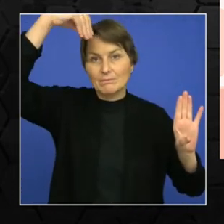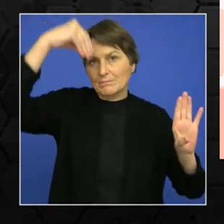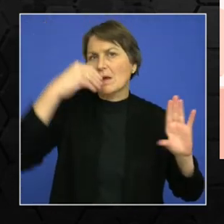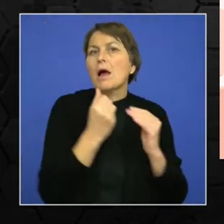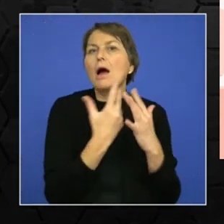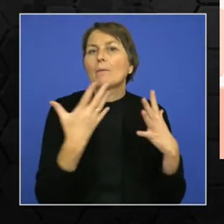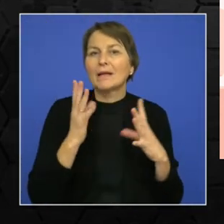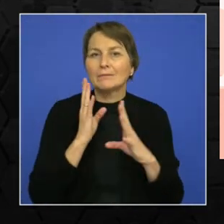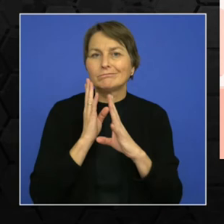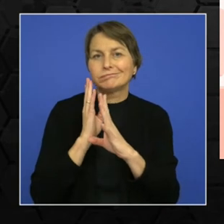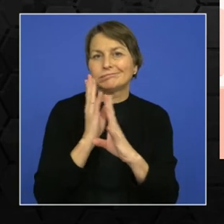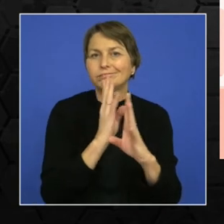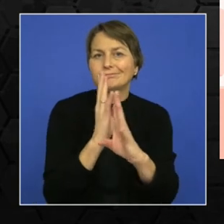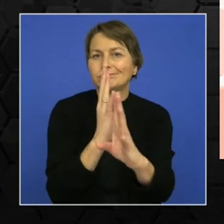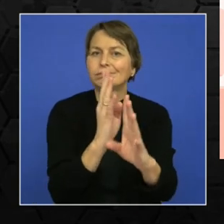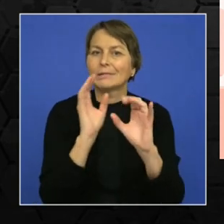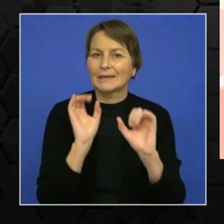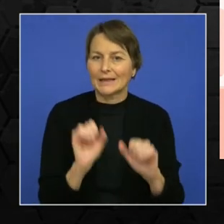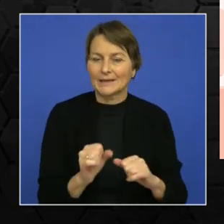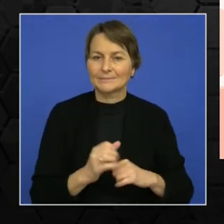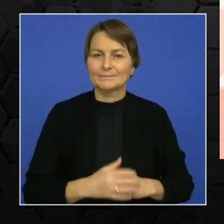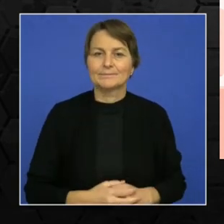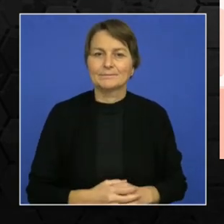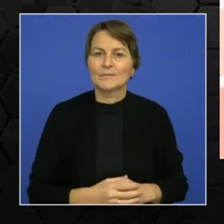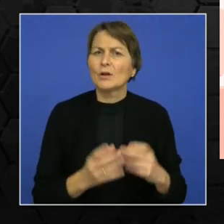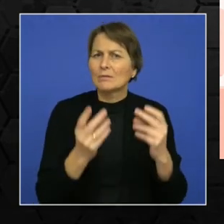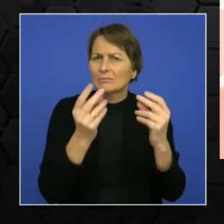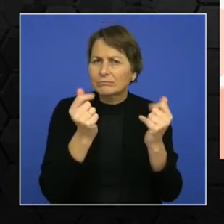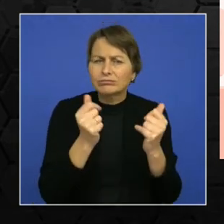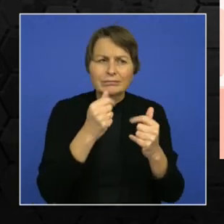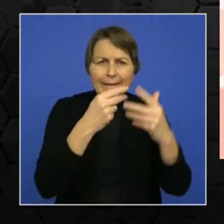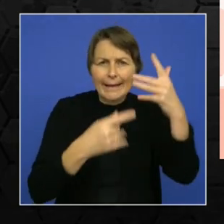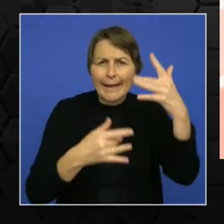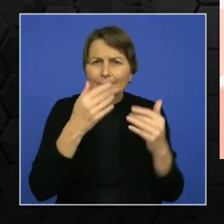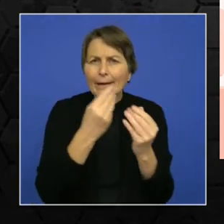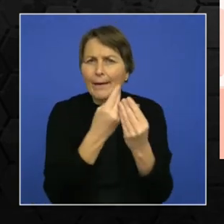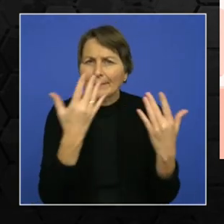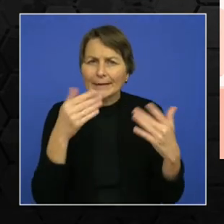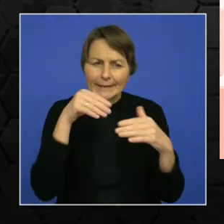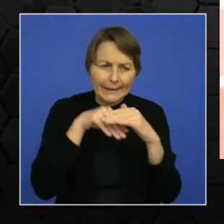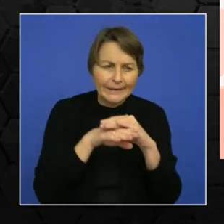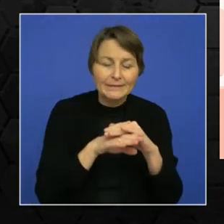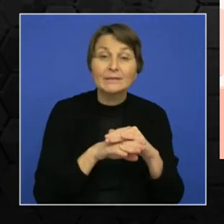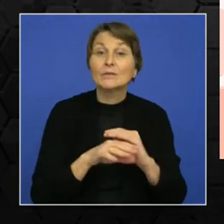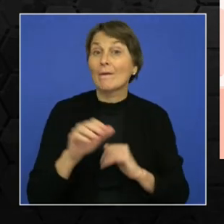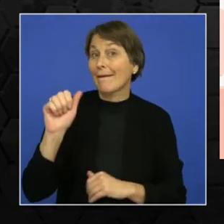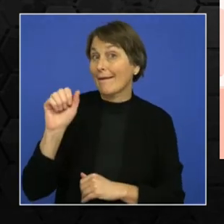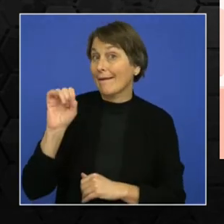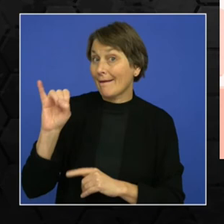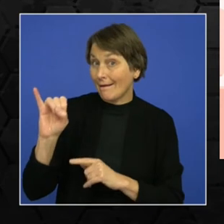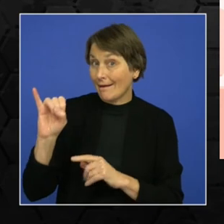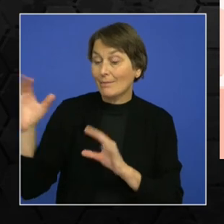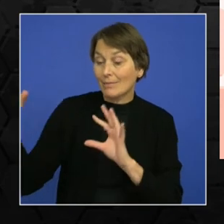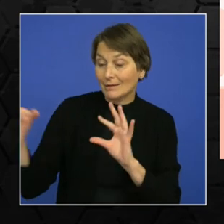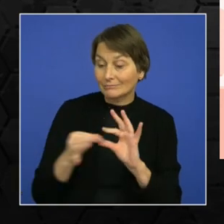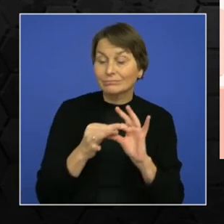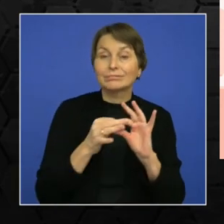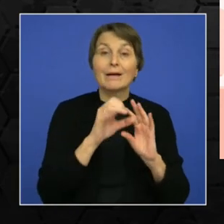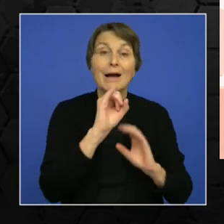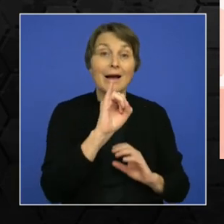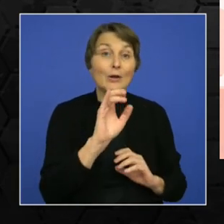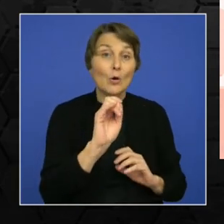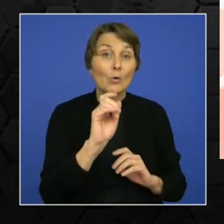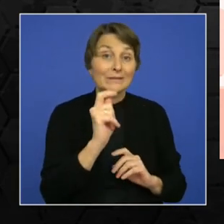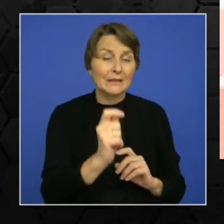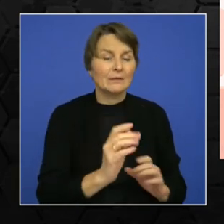optical character recognition can be used as automatic passenger counters. AI is coupled with Internet of Things to reap the optimum results.